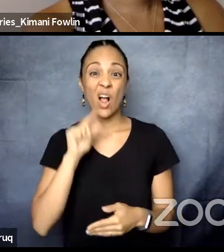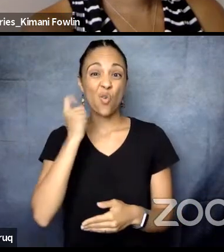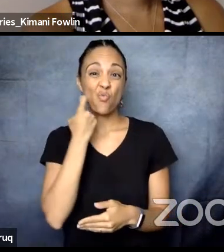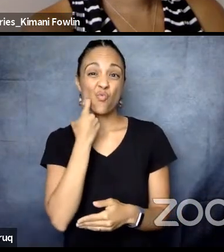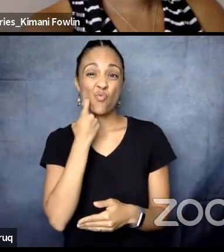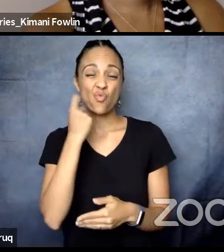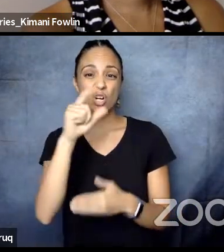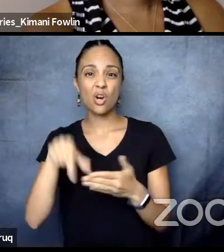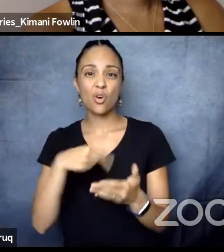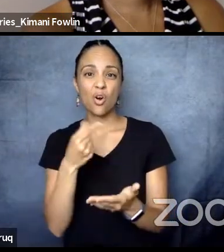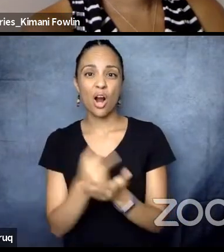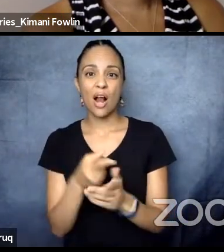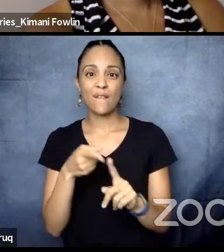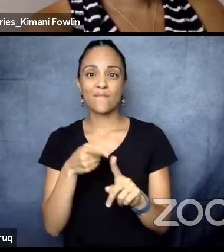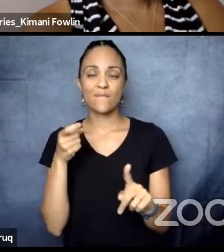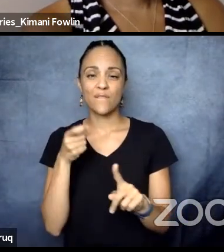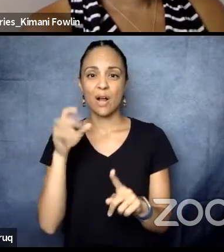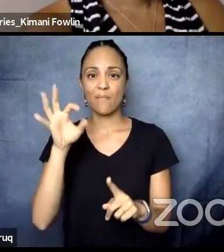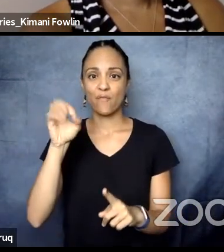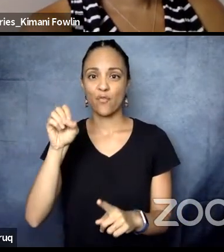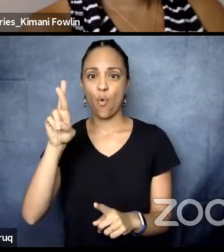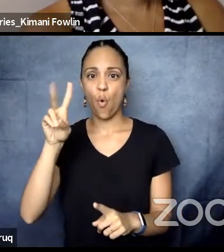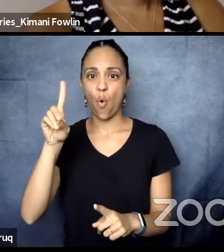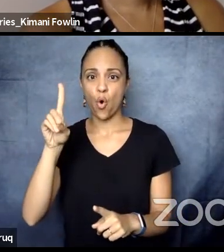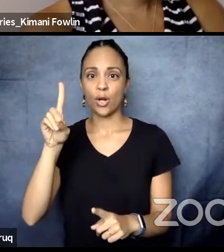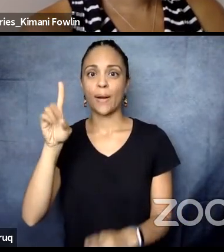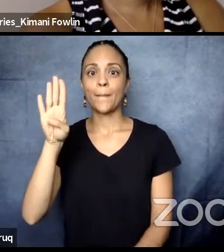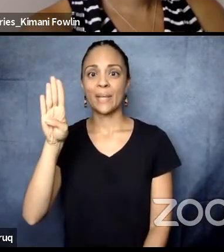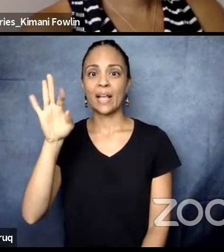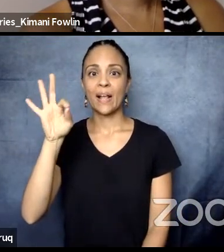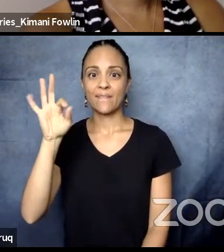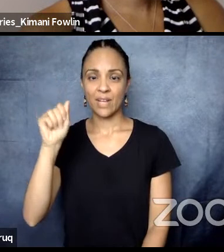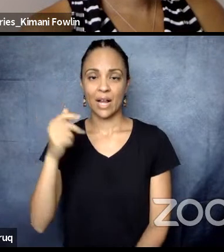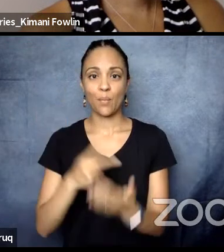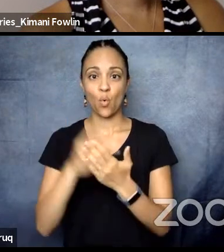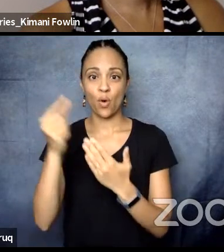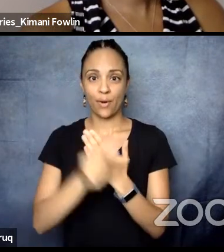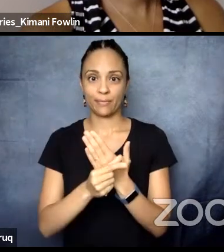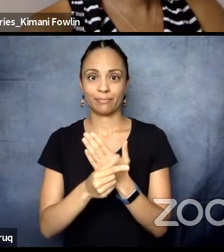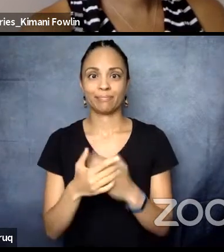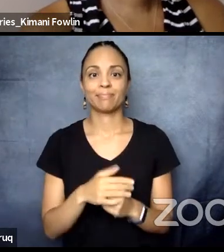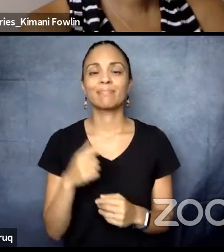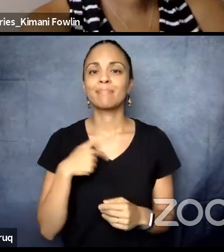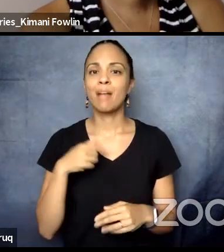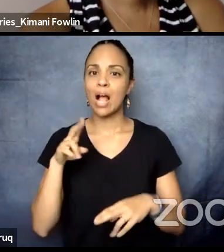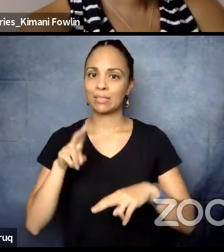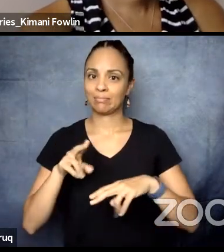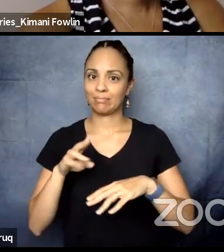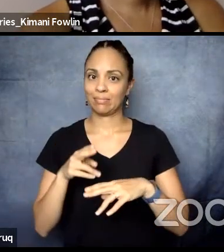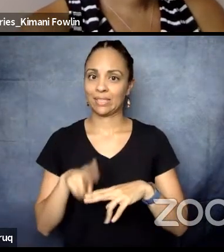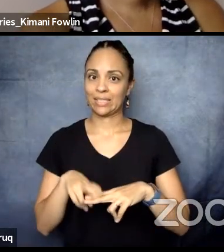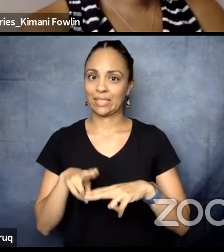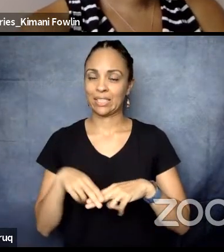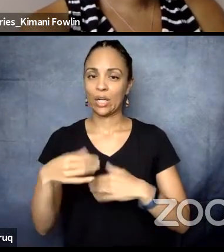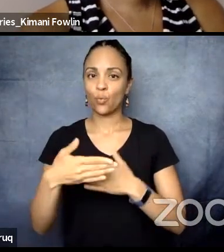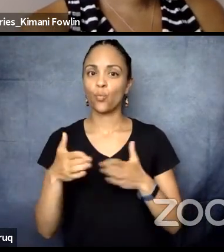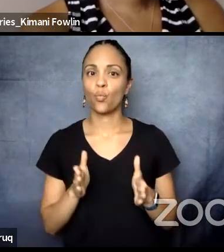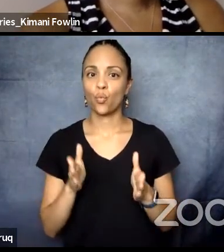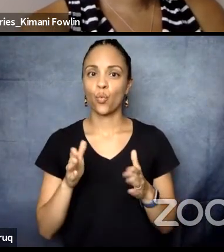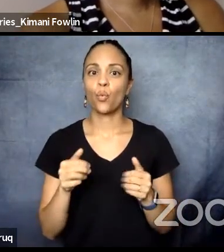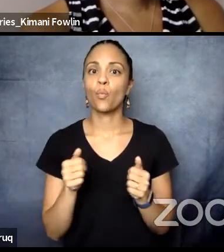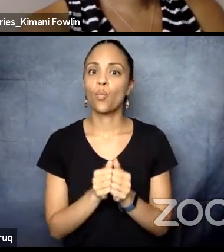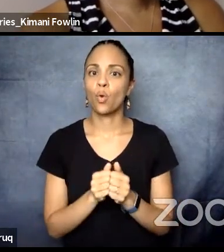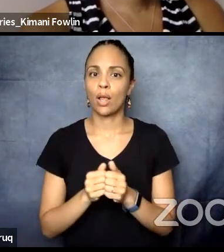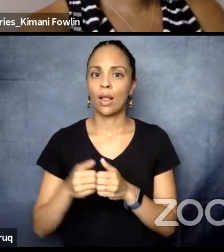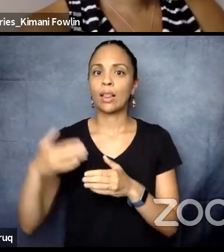program. I'm in a white room wearing a band t-shirt and a silver necklace with a lock on it. I'm also the digital media director for Black